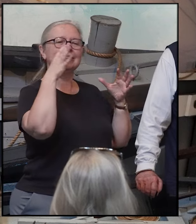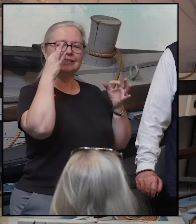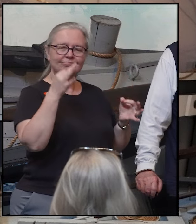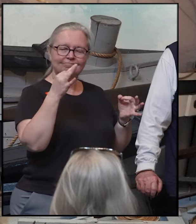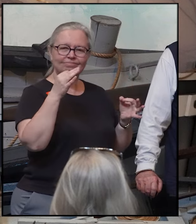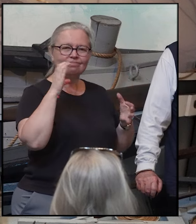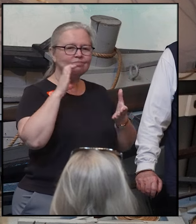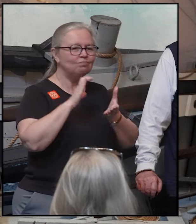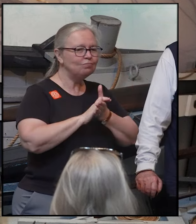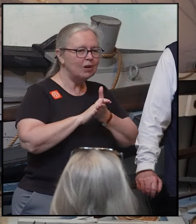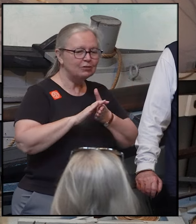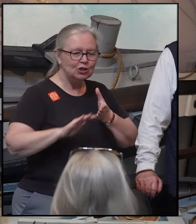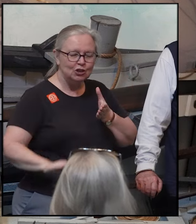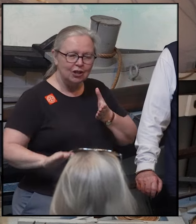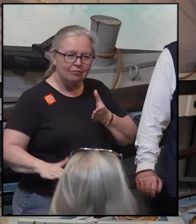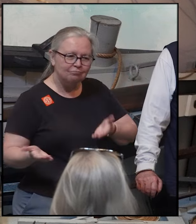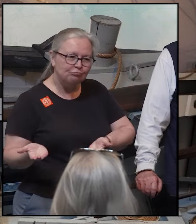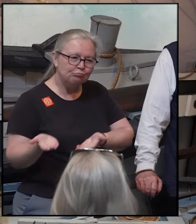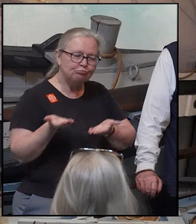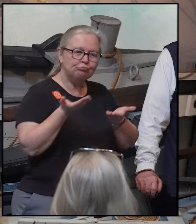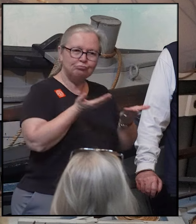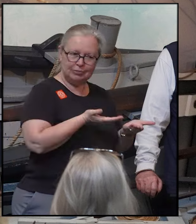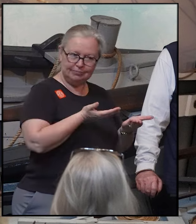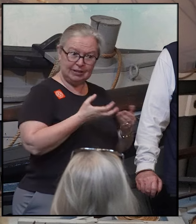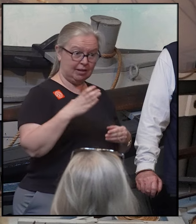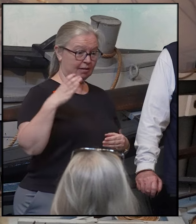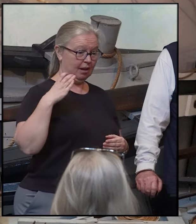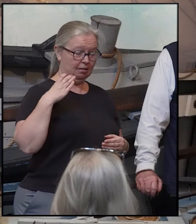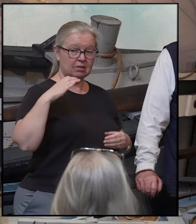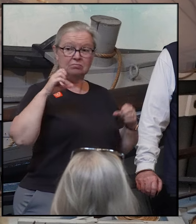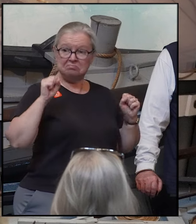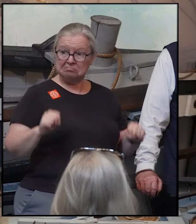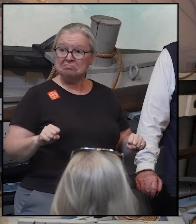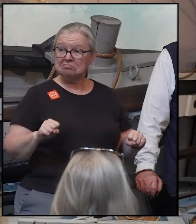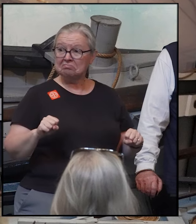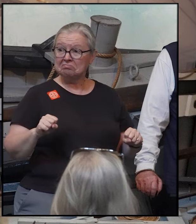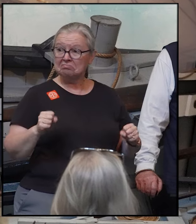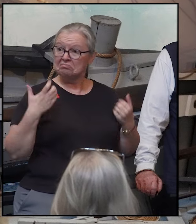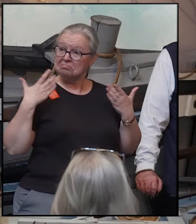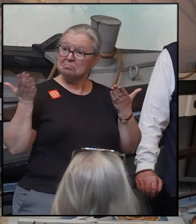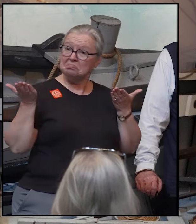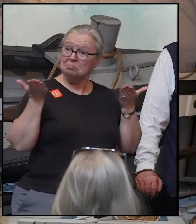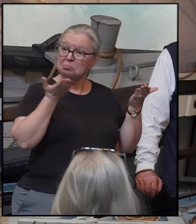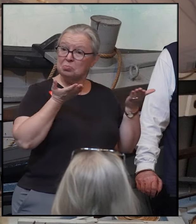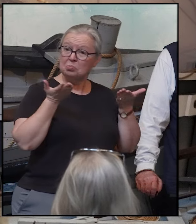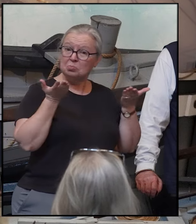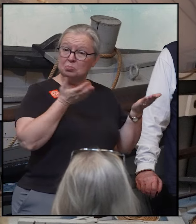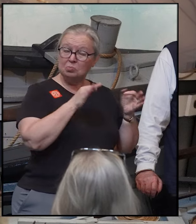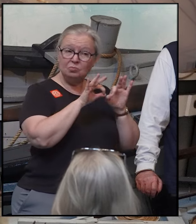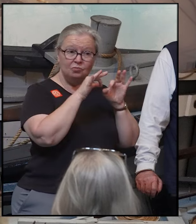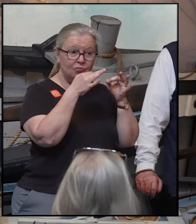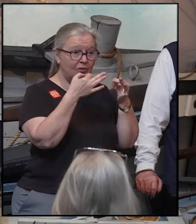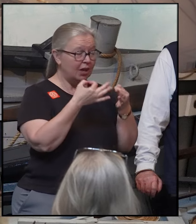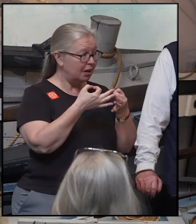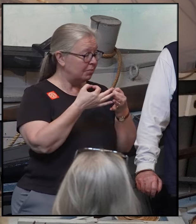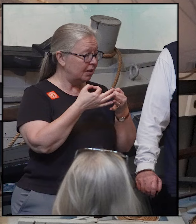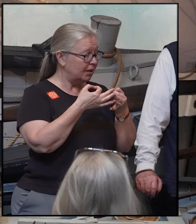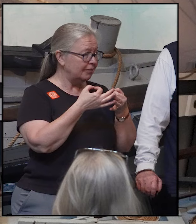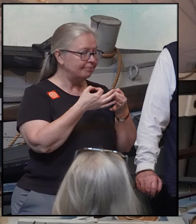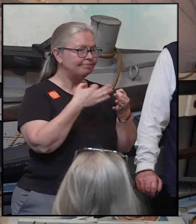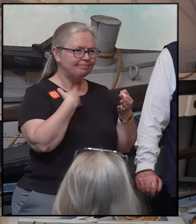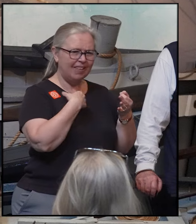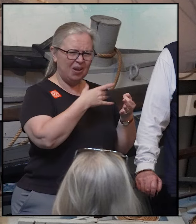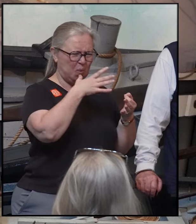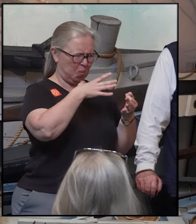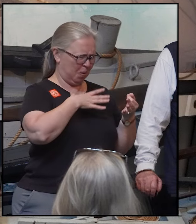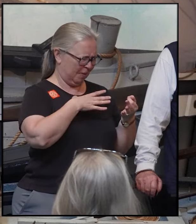and young child. It was the privilege of a captain to be able to take his family with him. We have the journals of